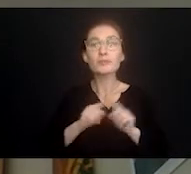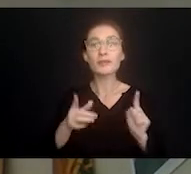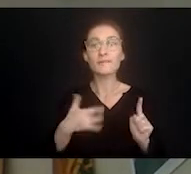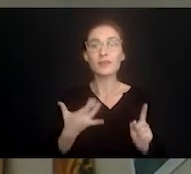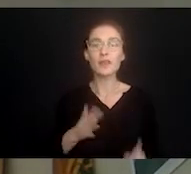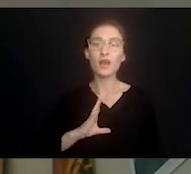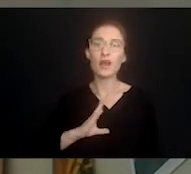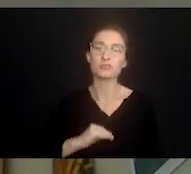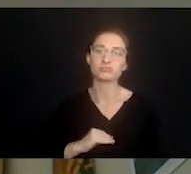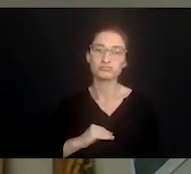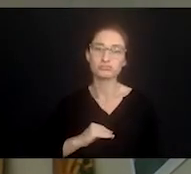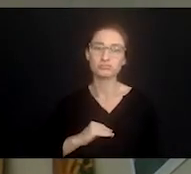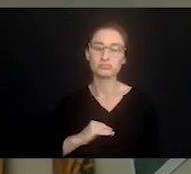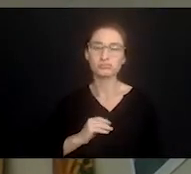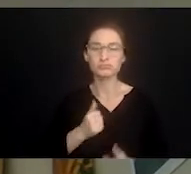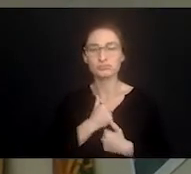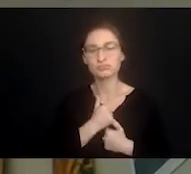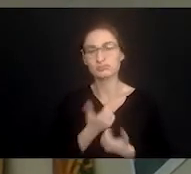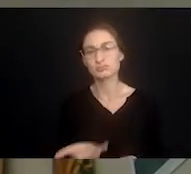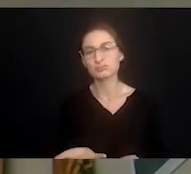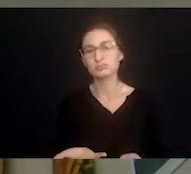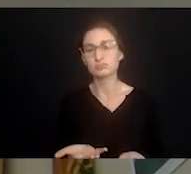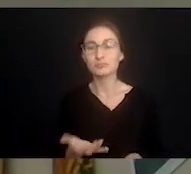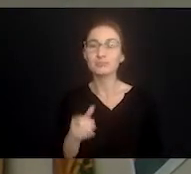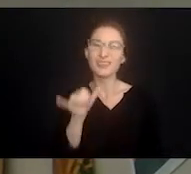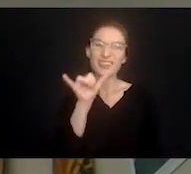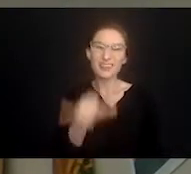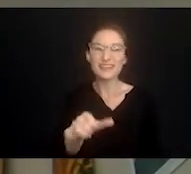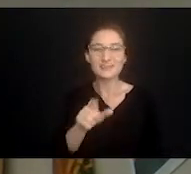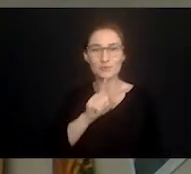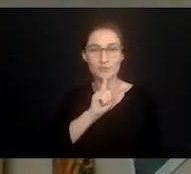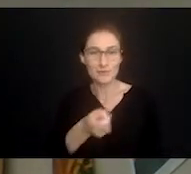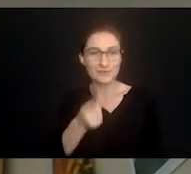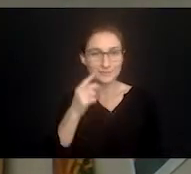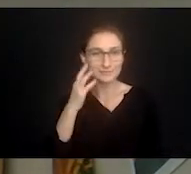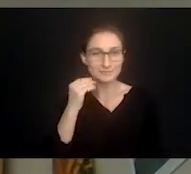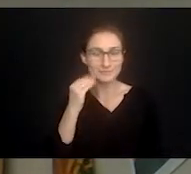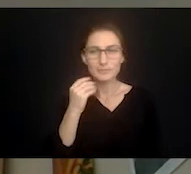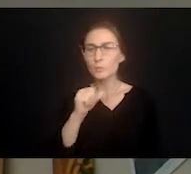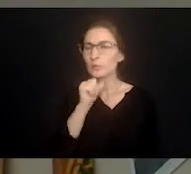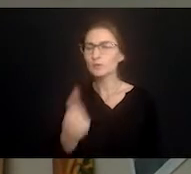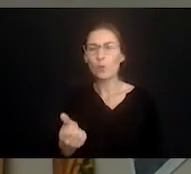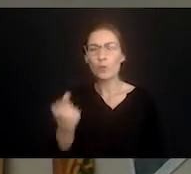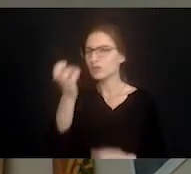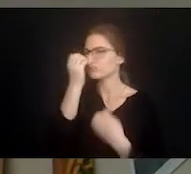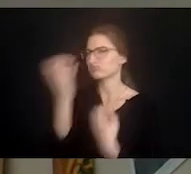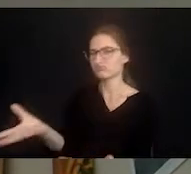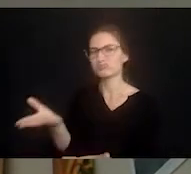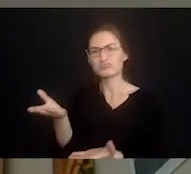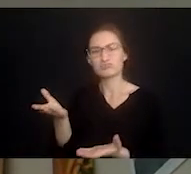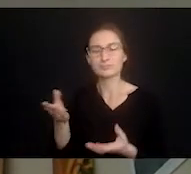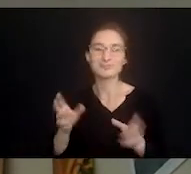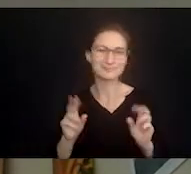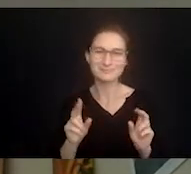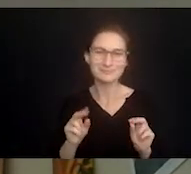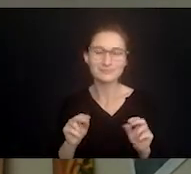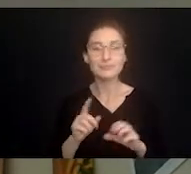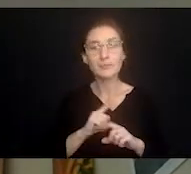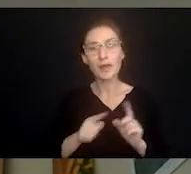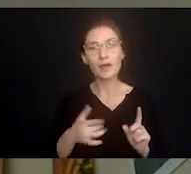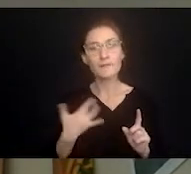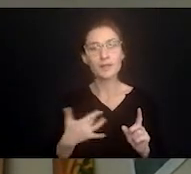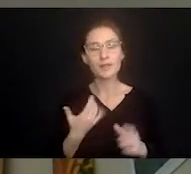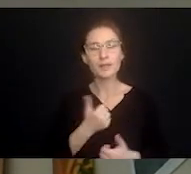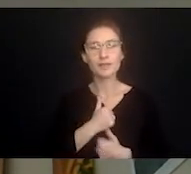It's just that I'm empty. And that's really more the truth of it. It's not that we stop loving or caring for the person we're caring for.